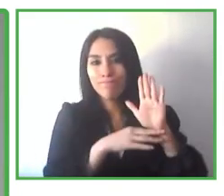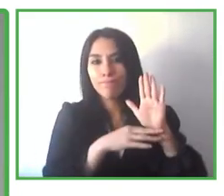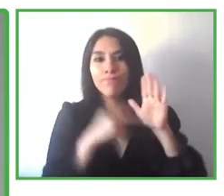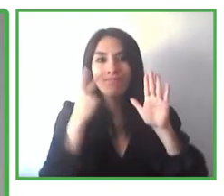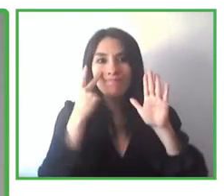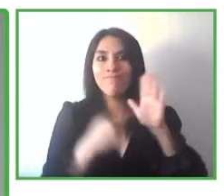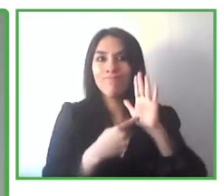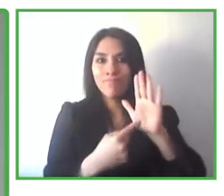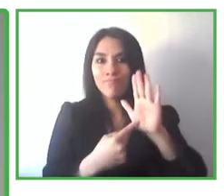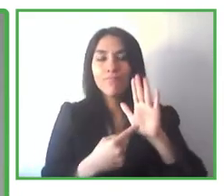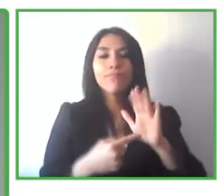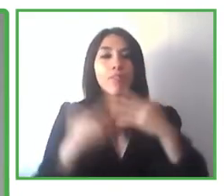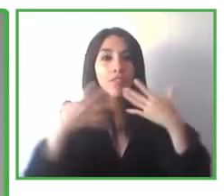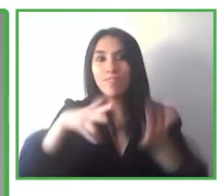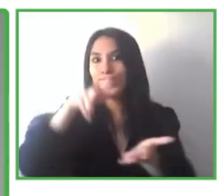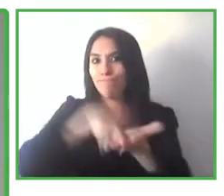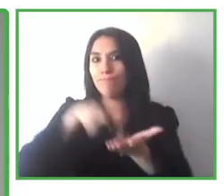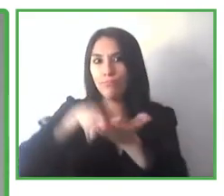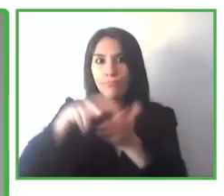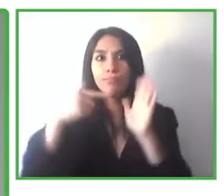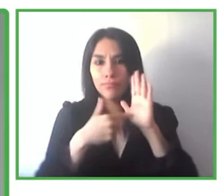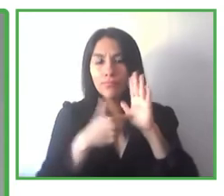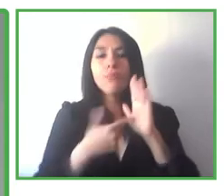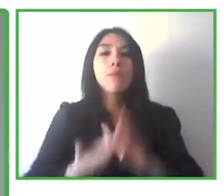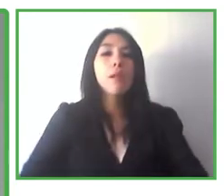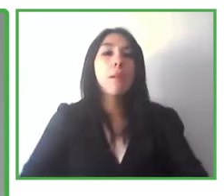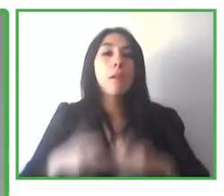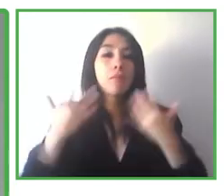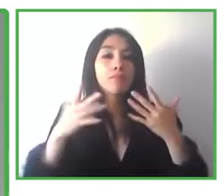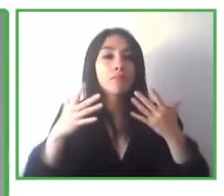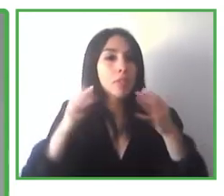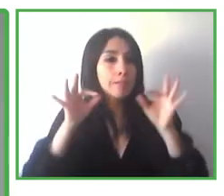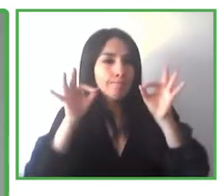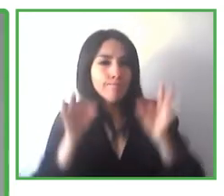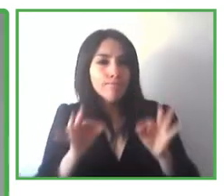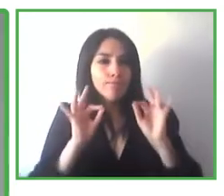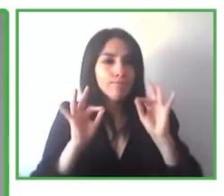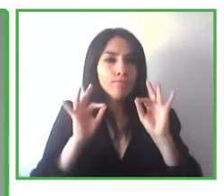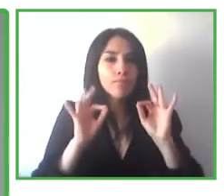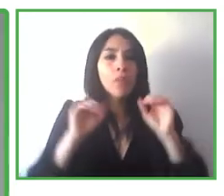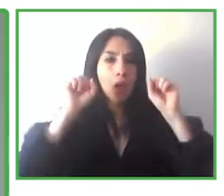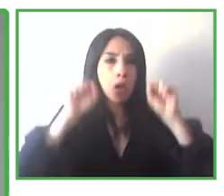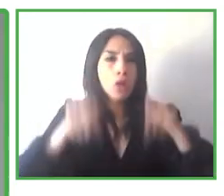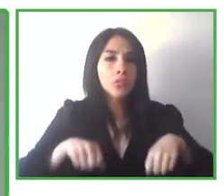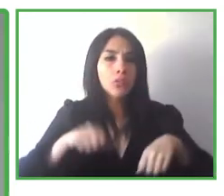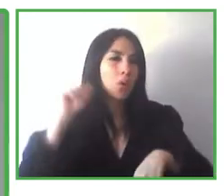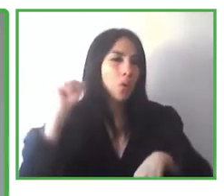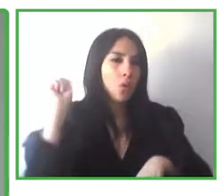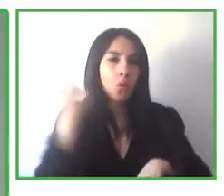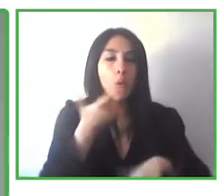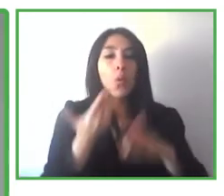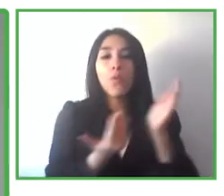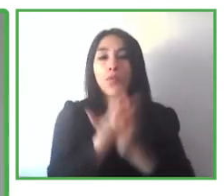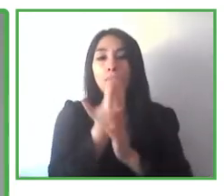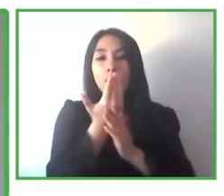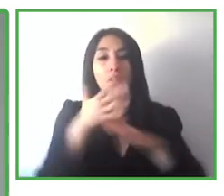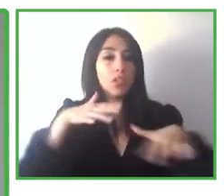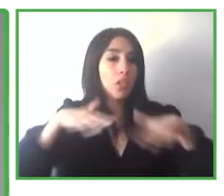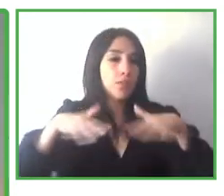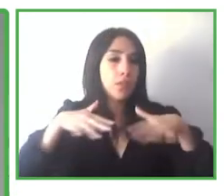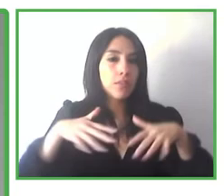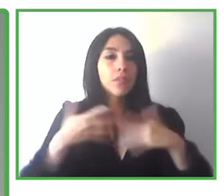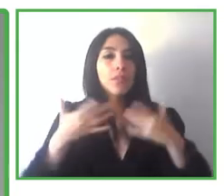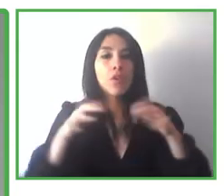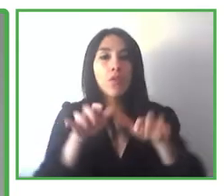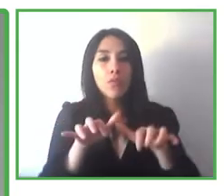regulatory frameworks and also certain standards in place that allow all new services